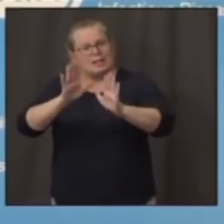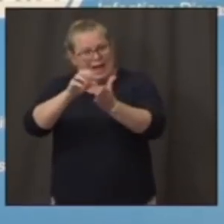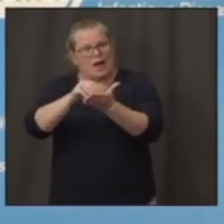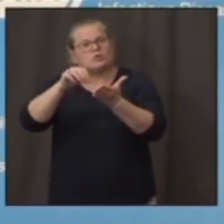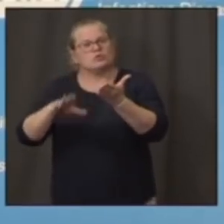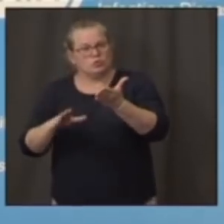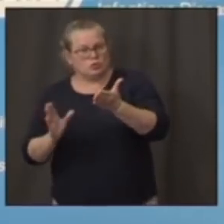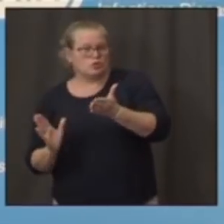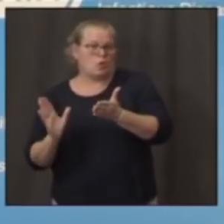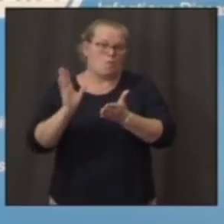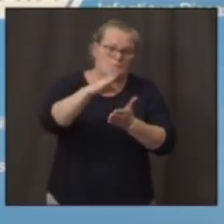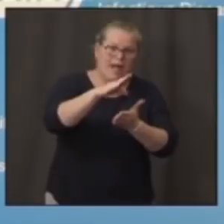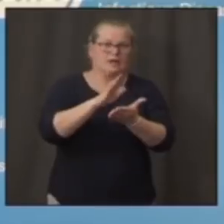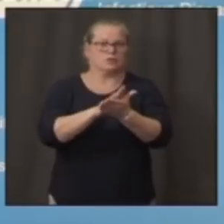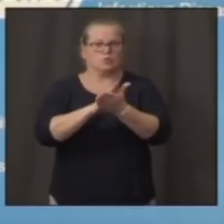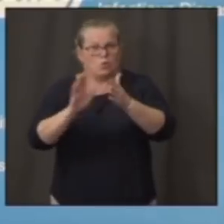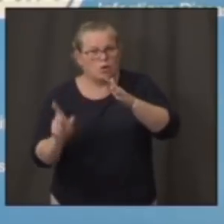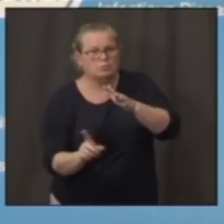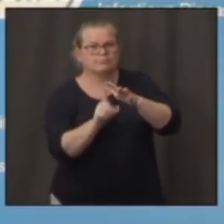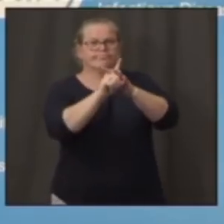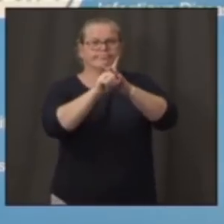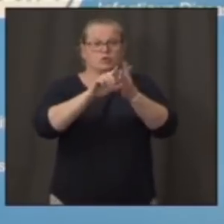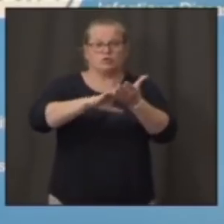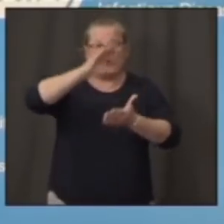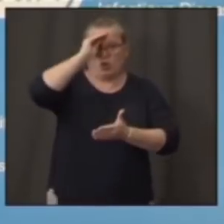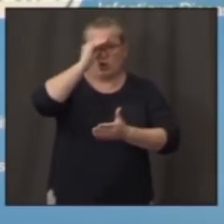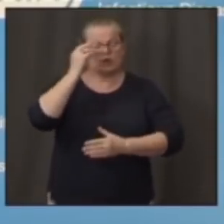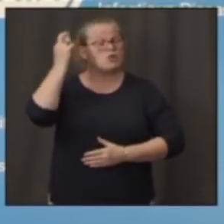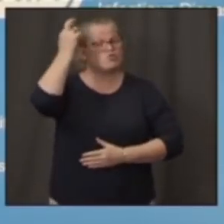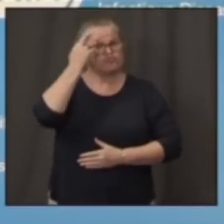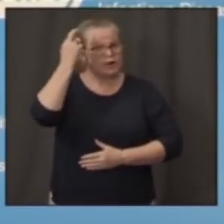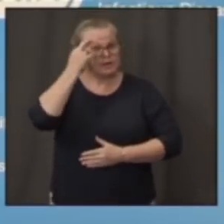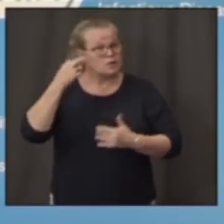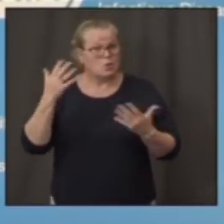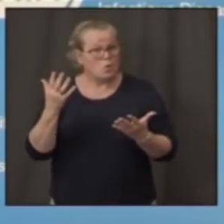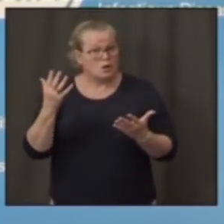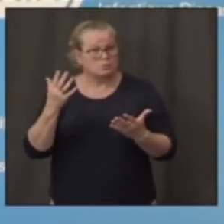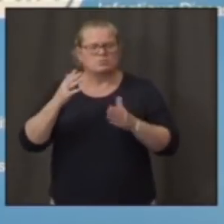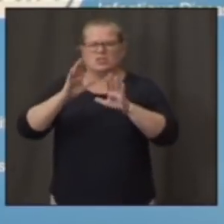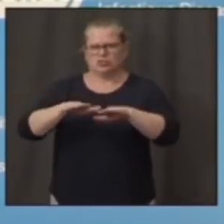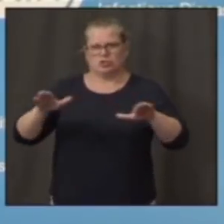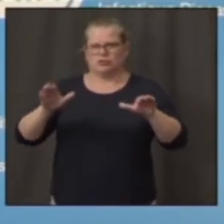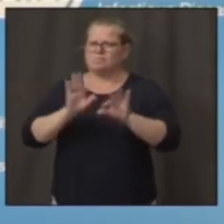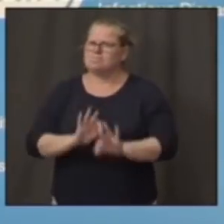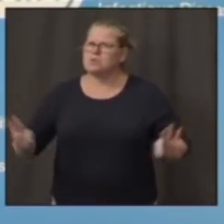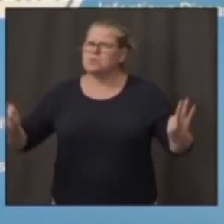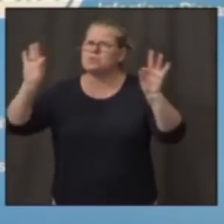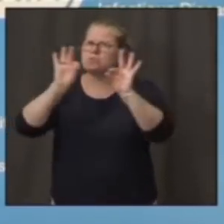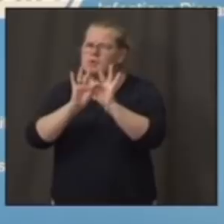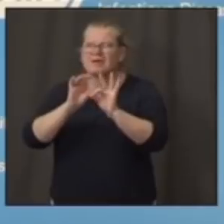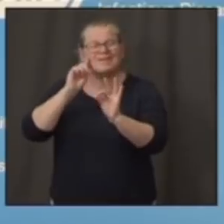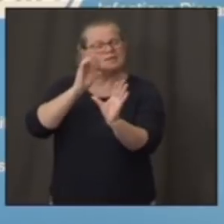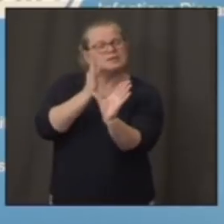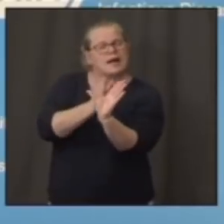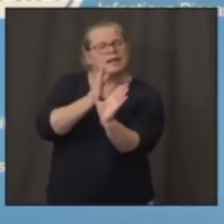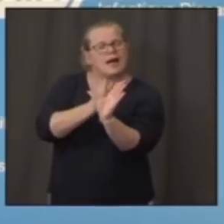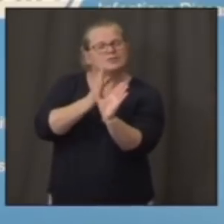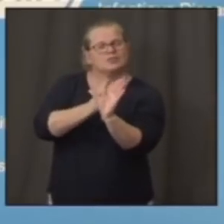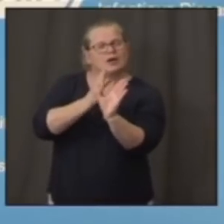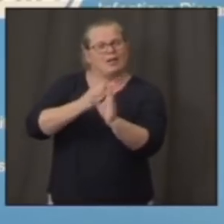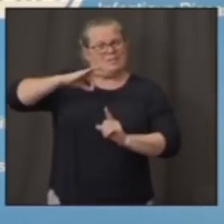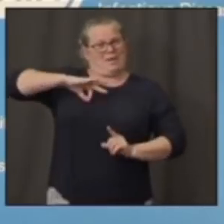the following reason. It's important for the children because of the psychological benefit, and in some places,